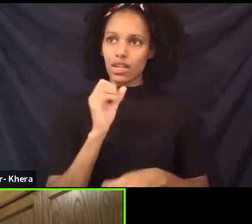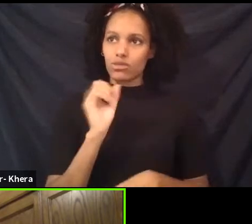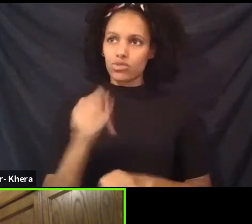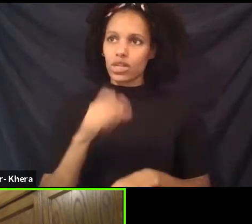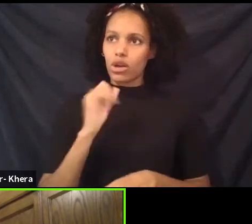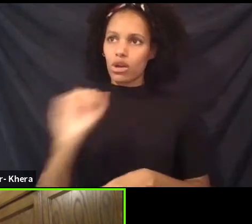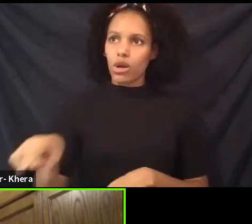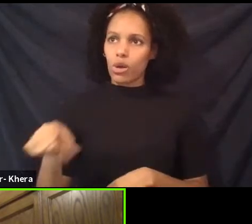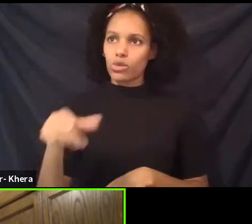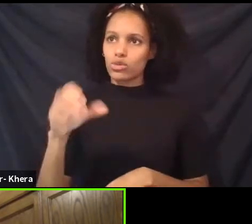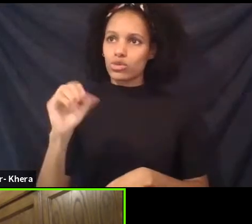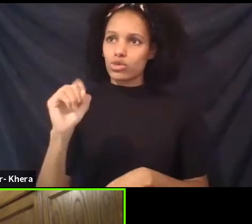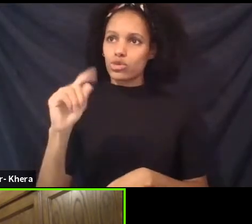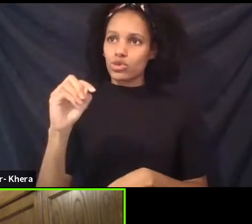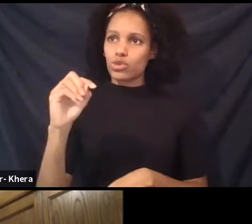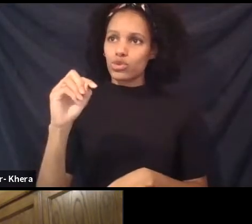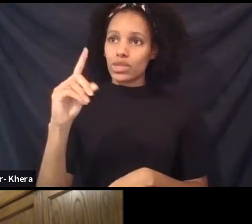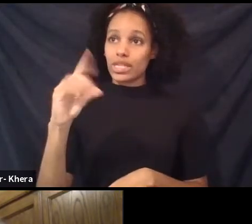there's a virus outside.